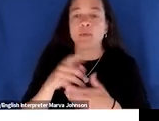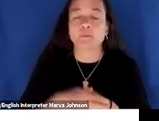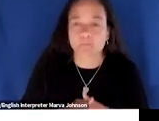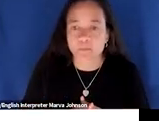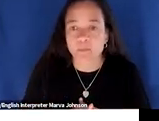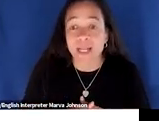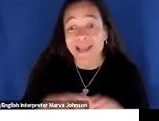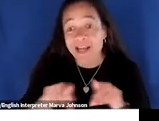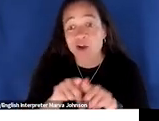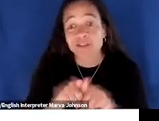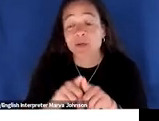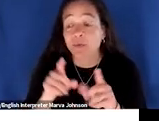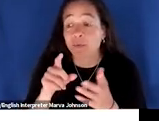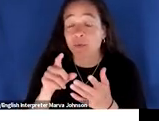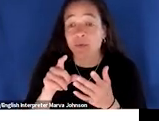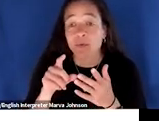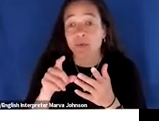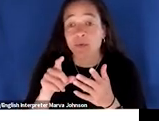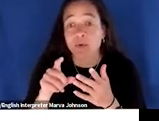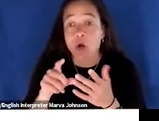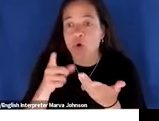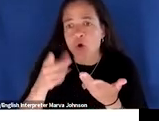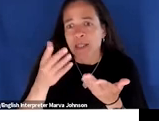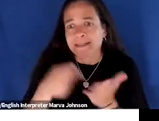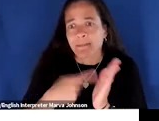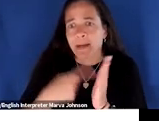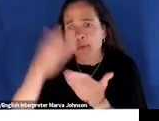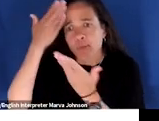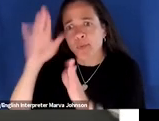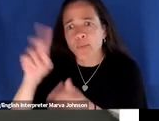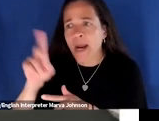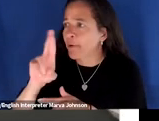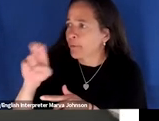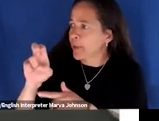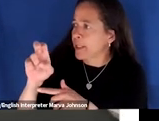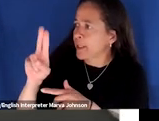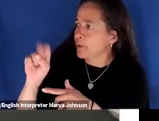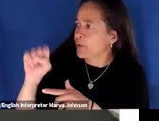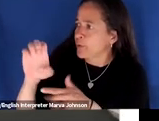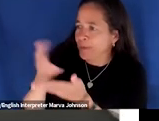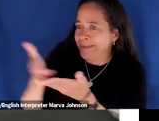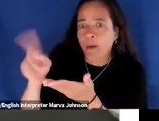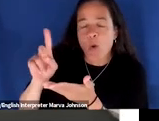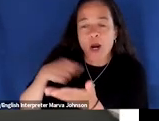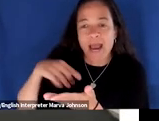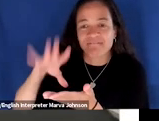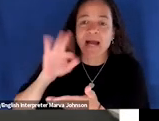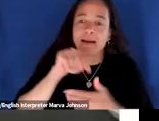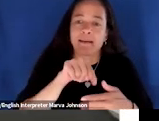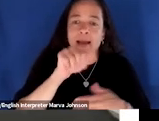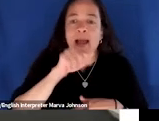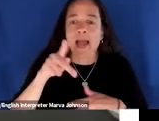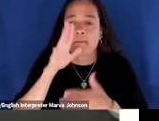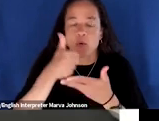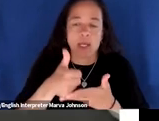you know sometimes you don't know off the top of your head where to find them um you know these are a few of the other approaches and campaigns